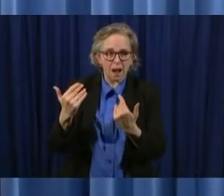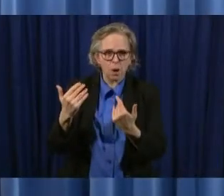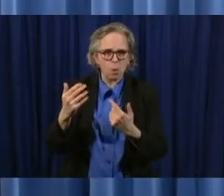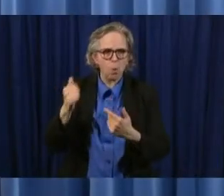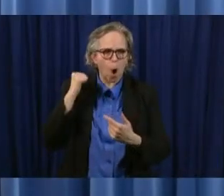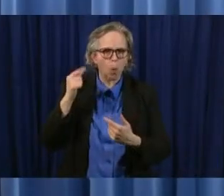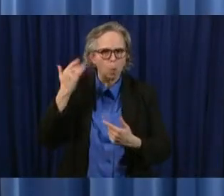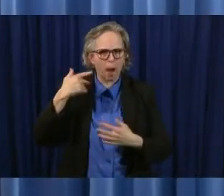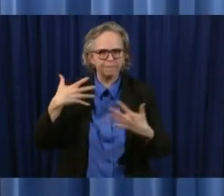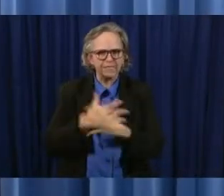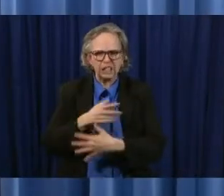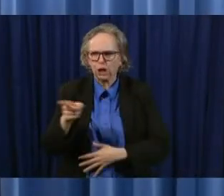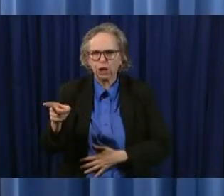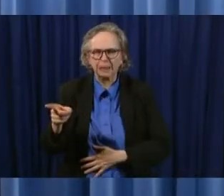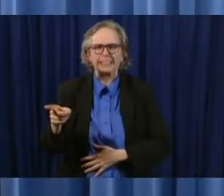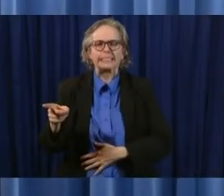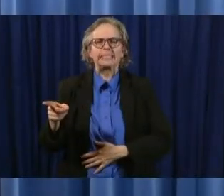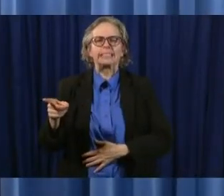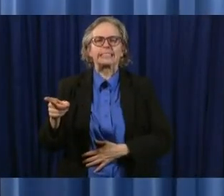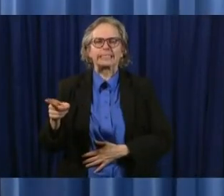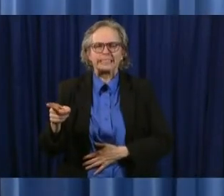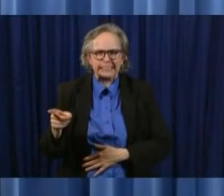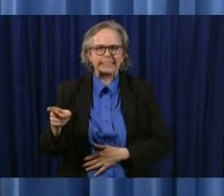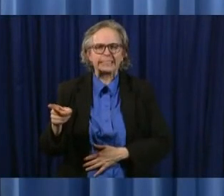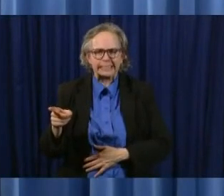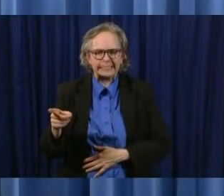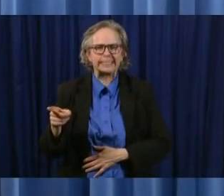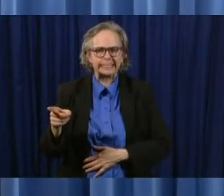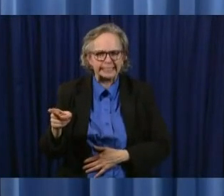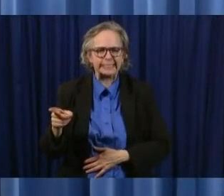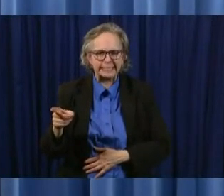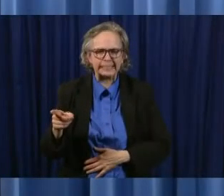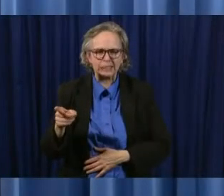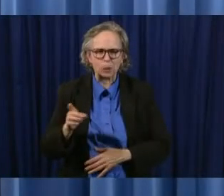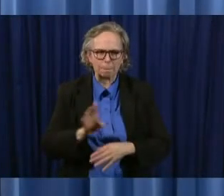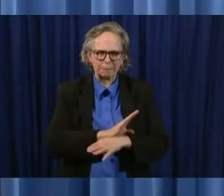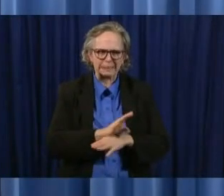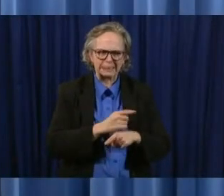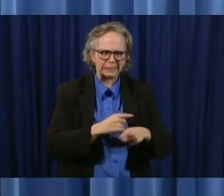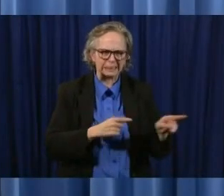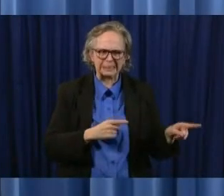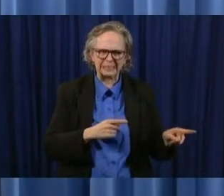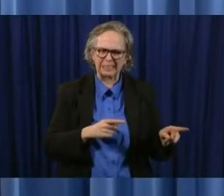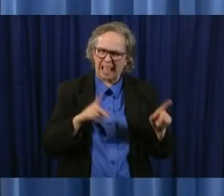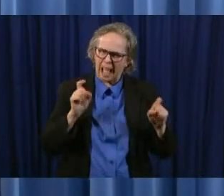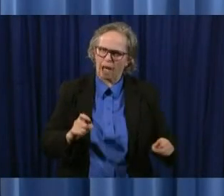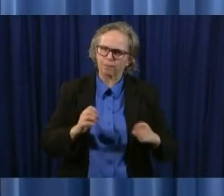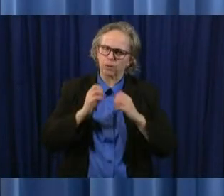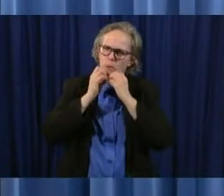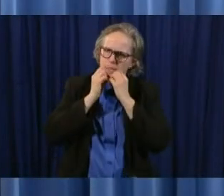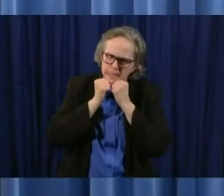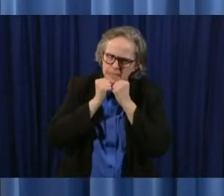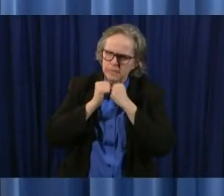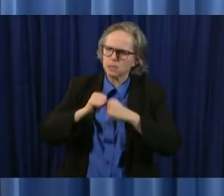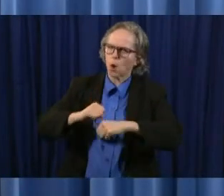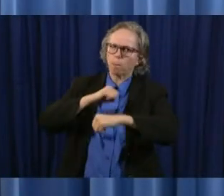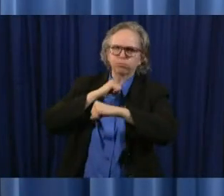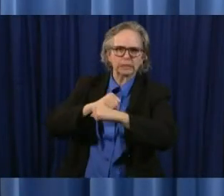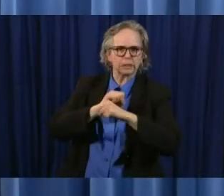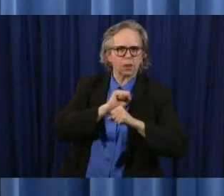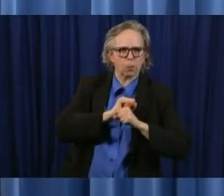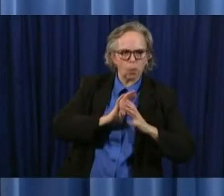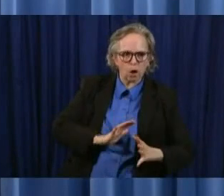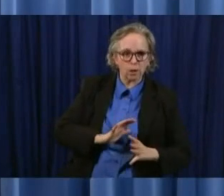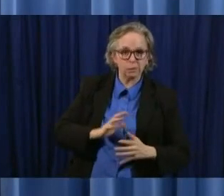so businesses that want to protect their employers or employees you know this is going to be one of the reasons